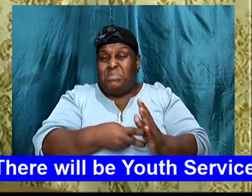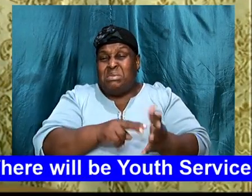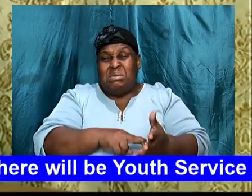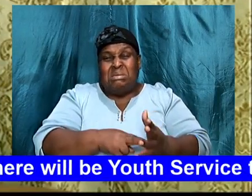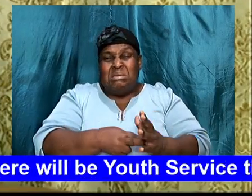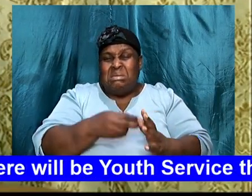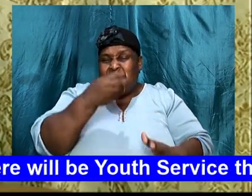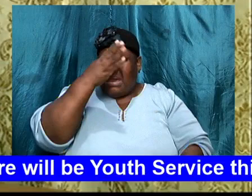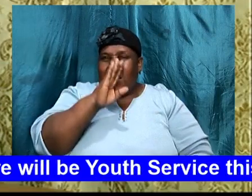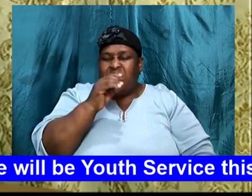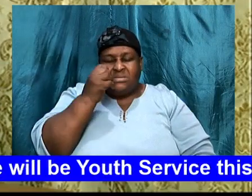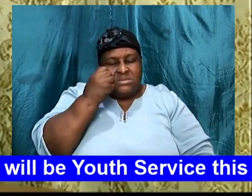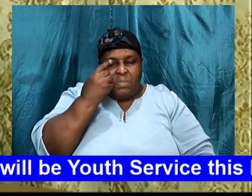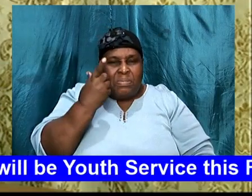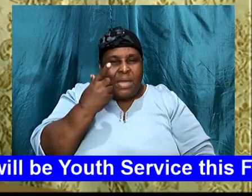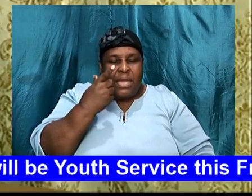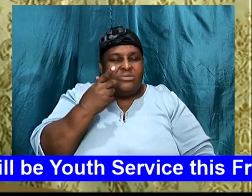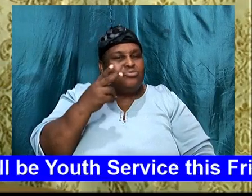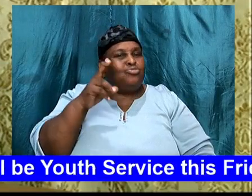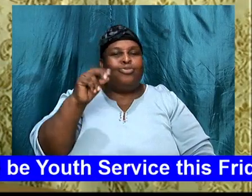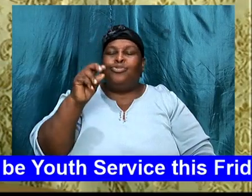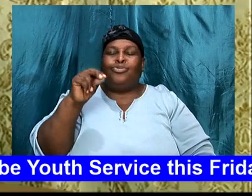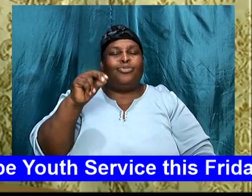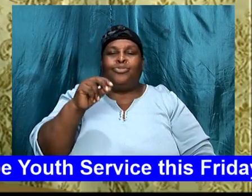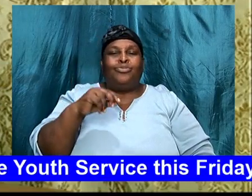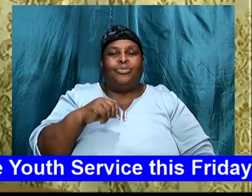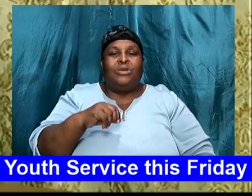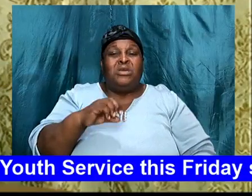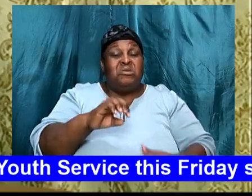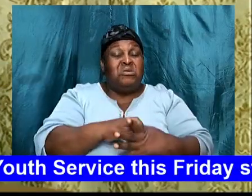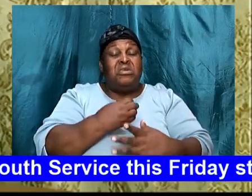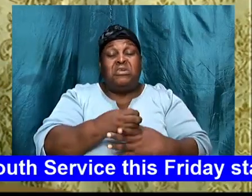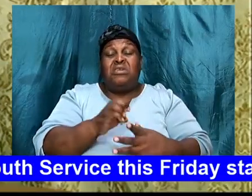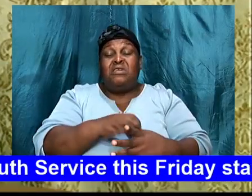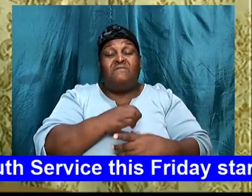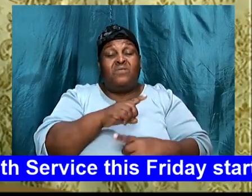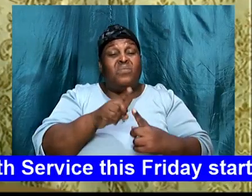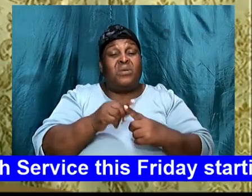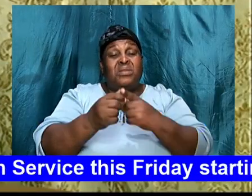even when Abraham, made the decision, look at this, when Abraham, made the decision,